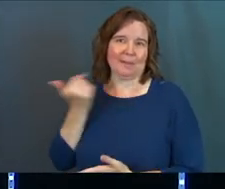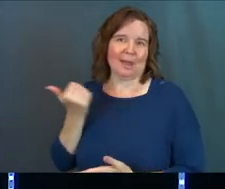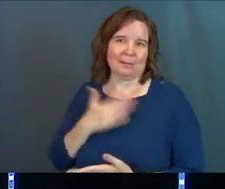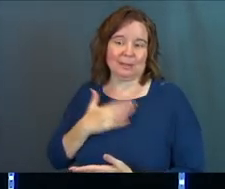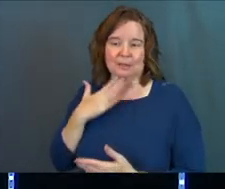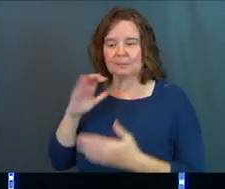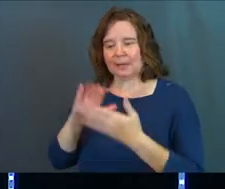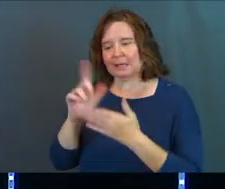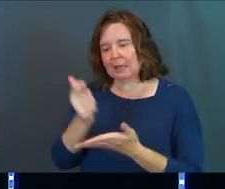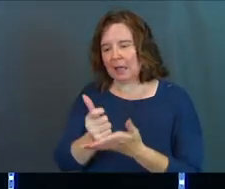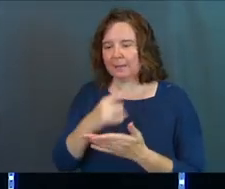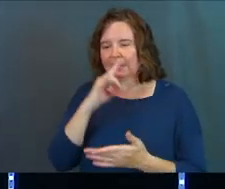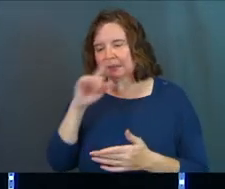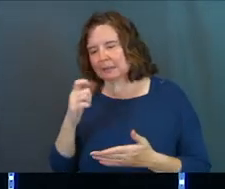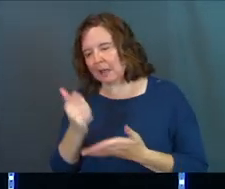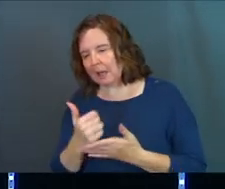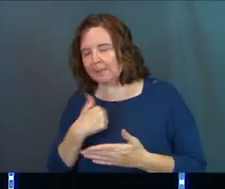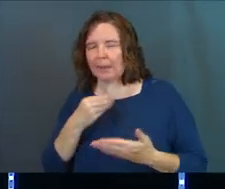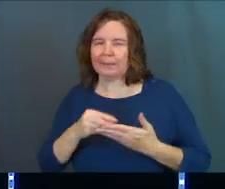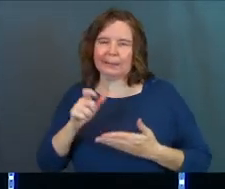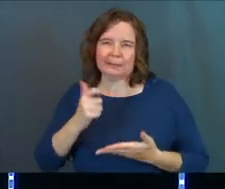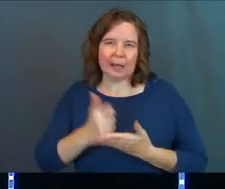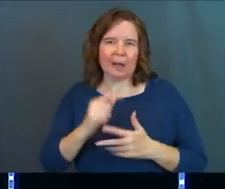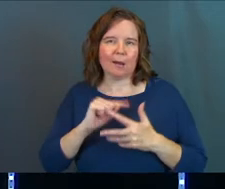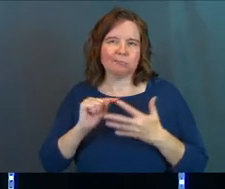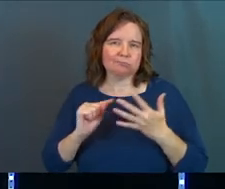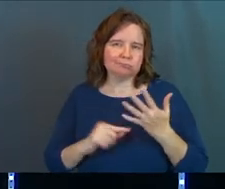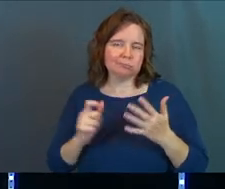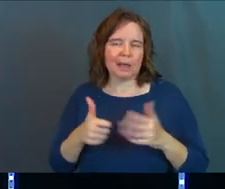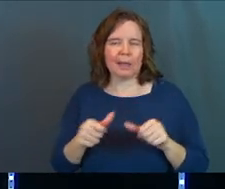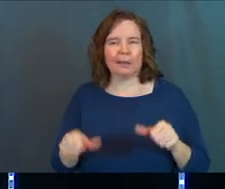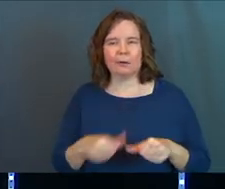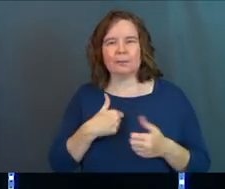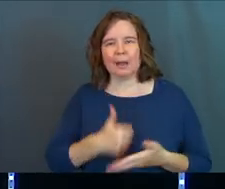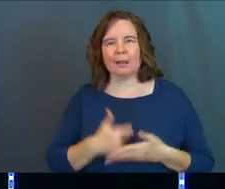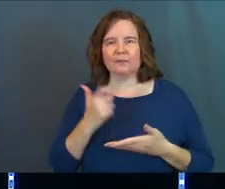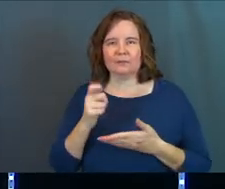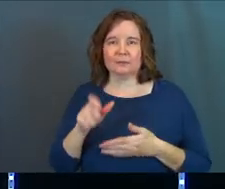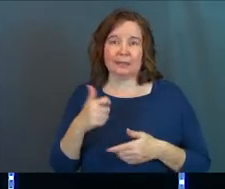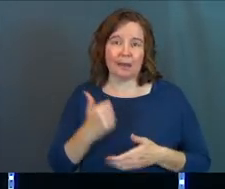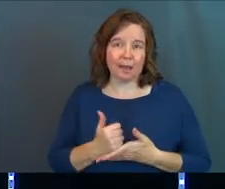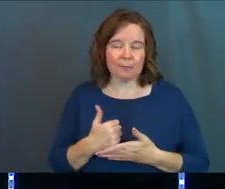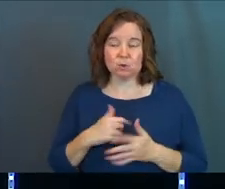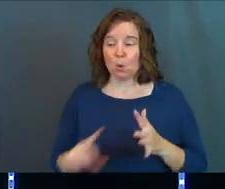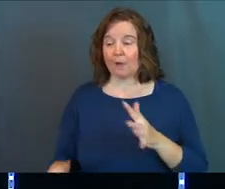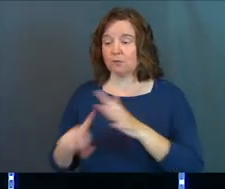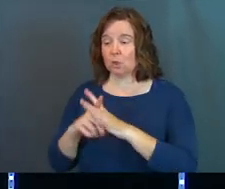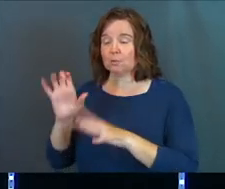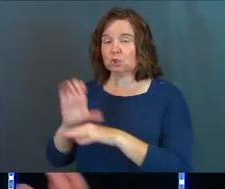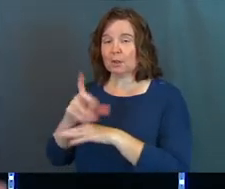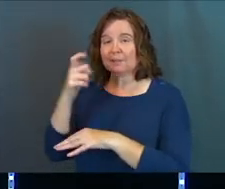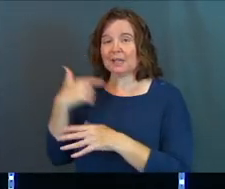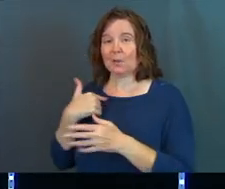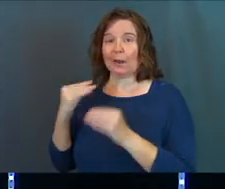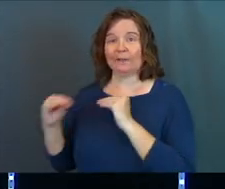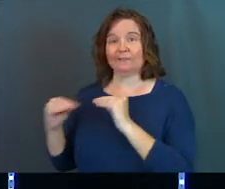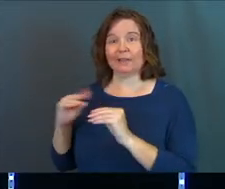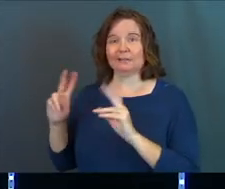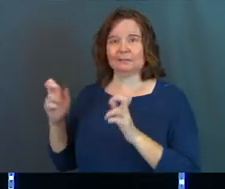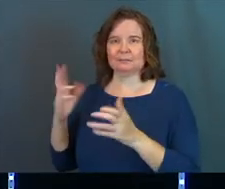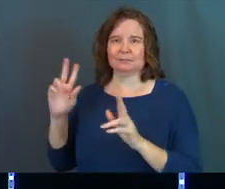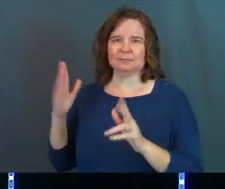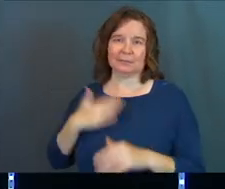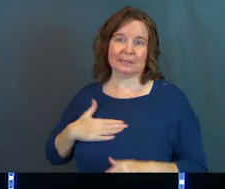Because my marriage needs some help. My kids need some help. My money needs some help. These other areas of my life need some help. So I've showed up to church today because I'd like some help,